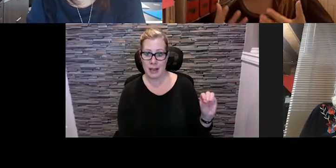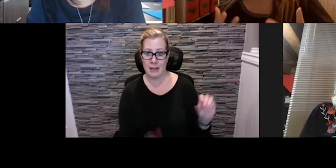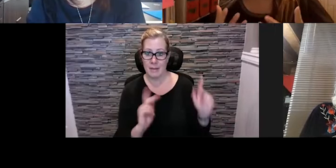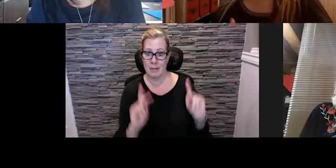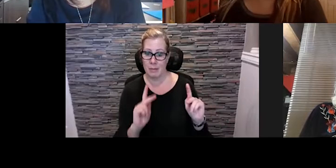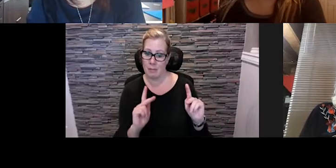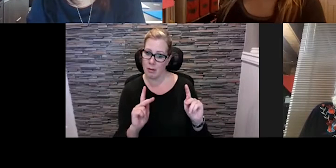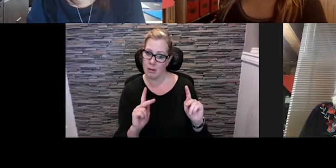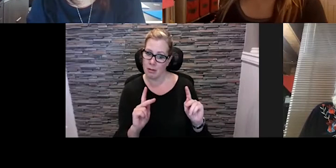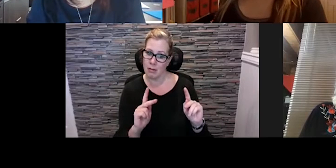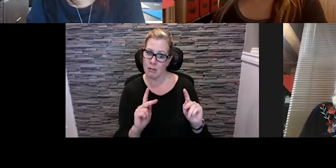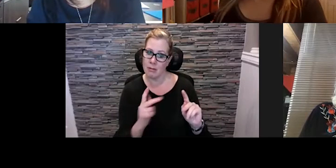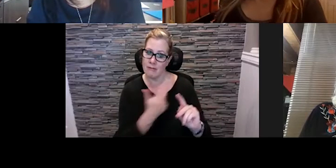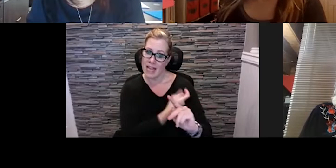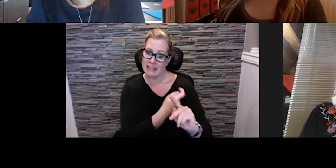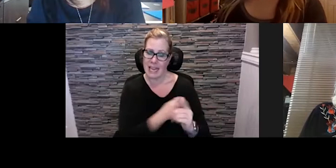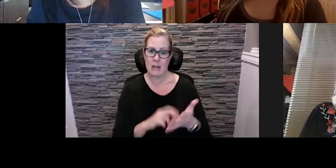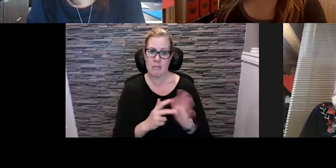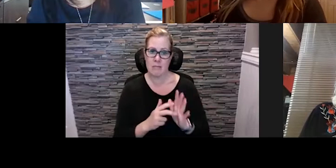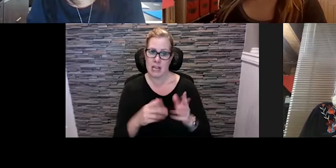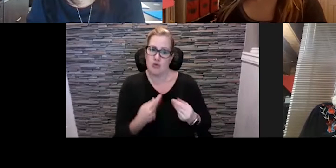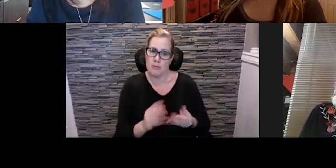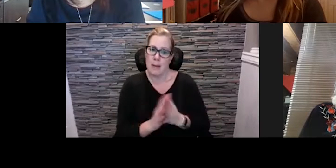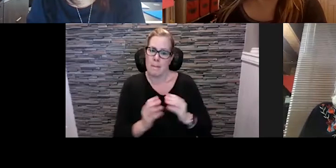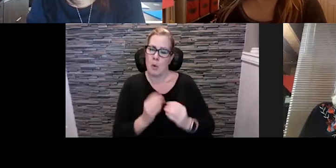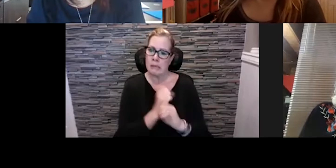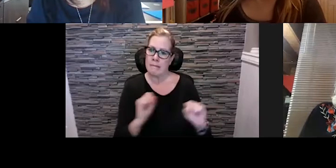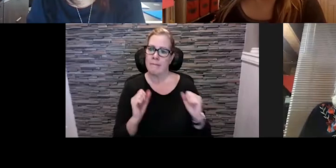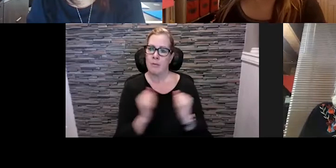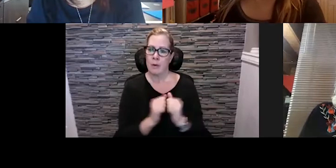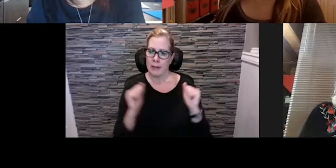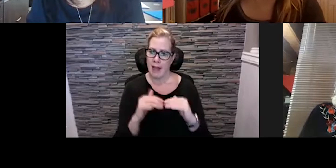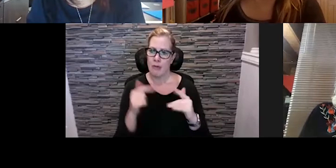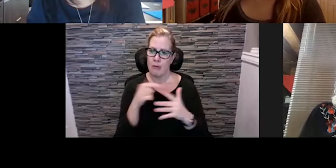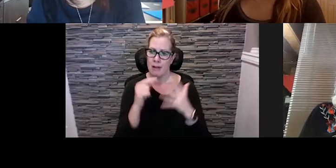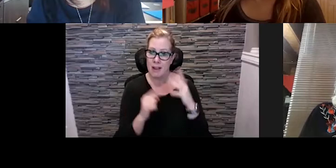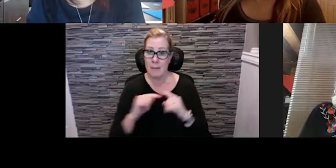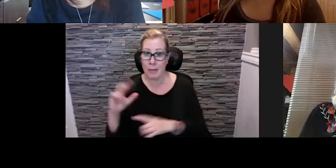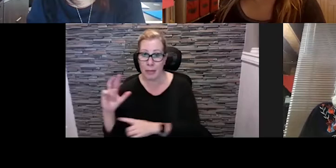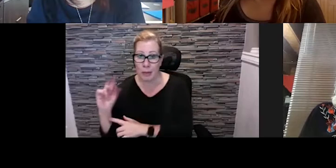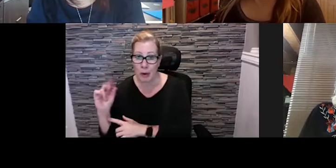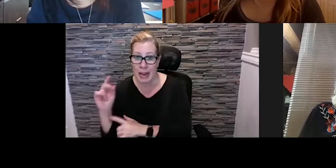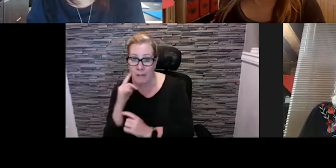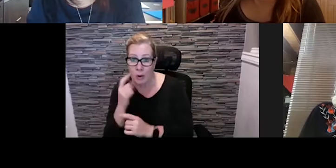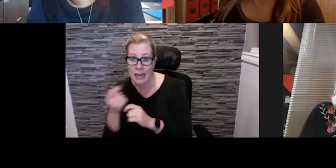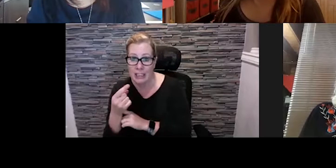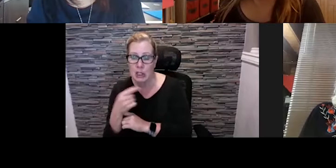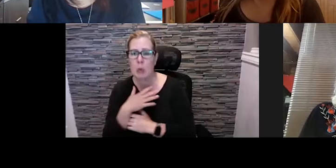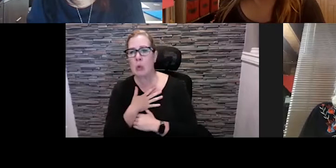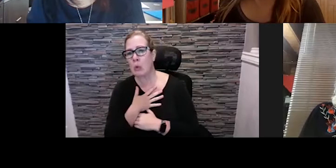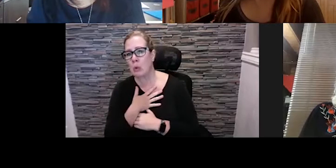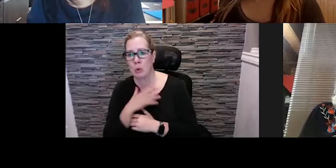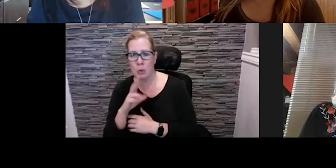really kind of give yourself some comfort and confidence around safety. So, in the context of this conversation,